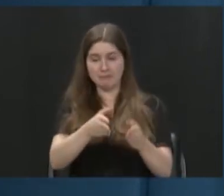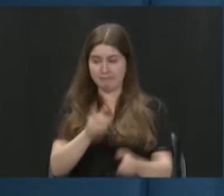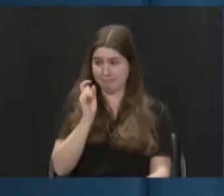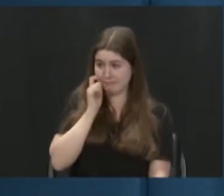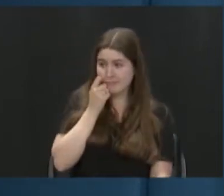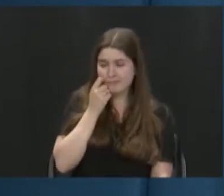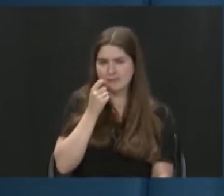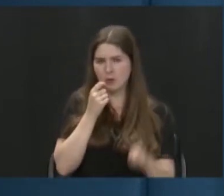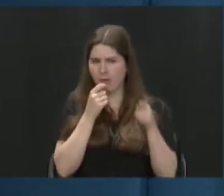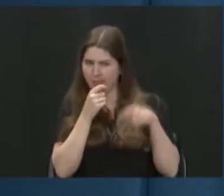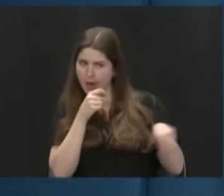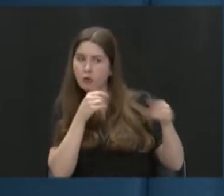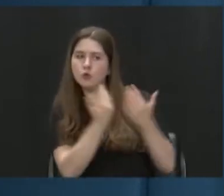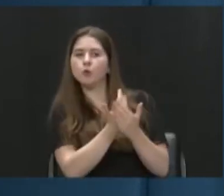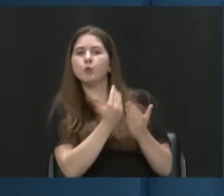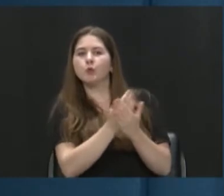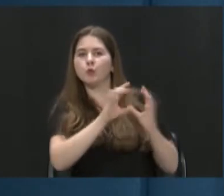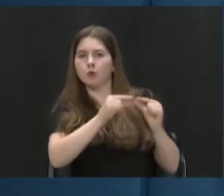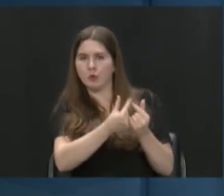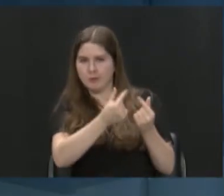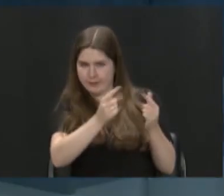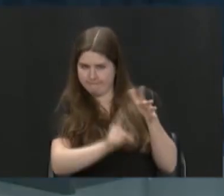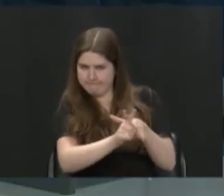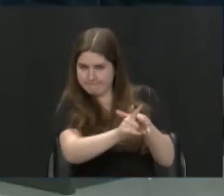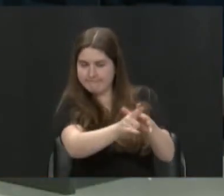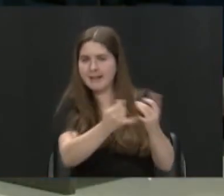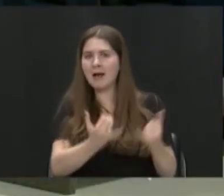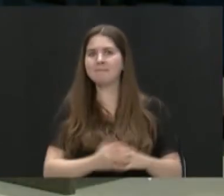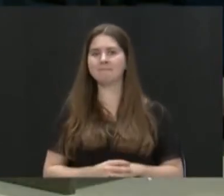very... So there are new up-and-coming groups. That's so exciting.